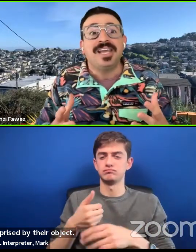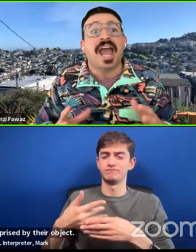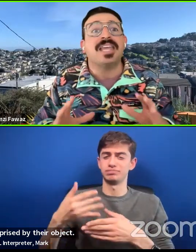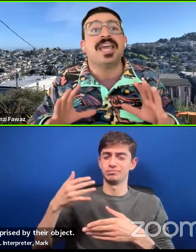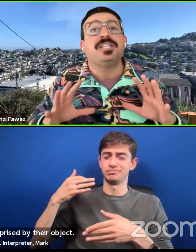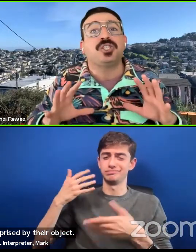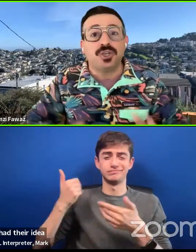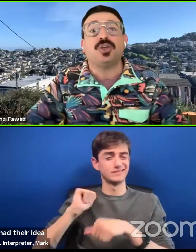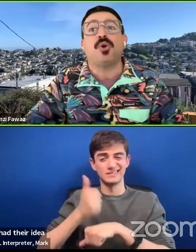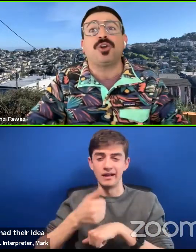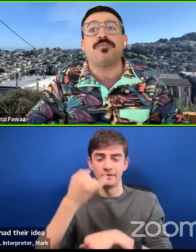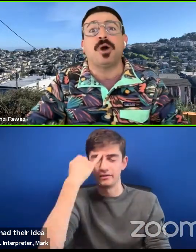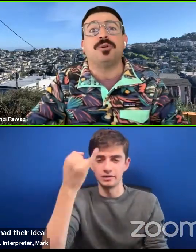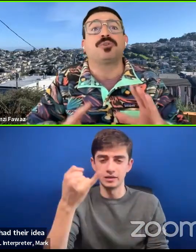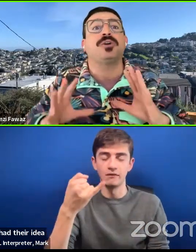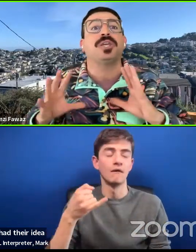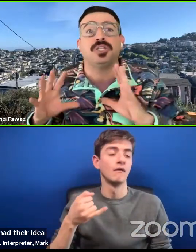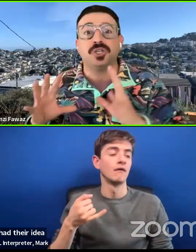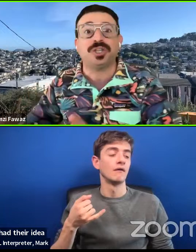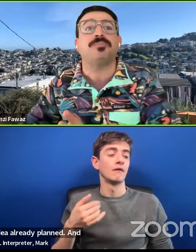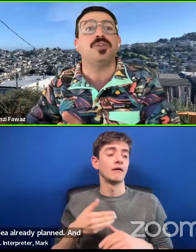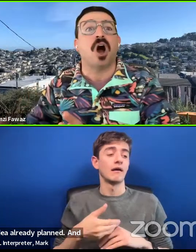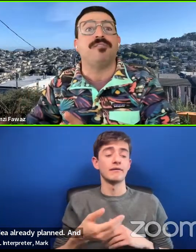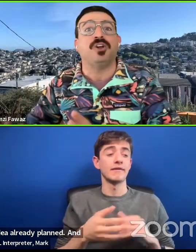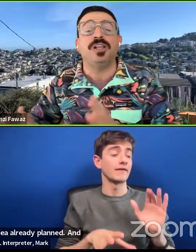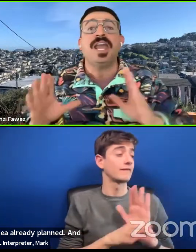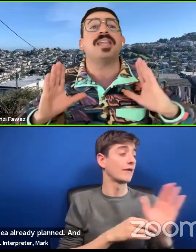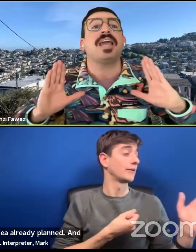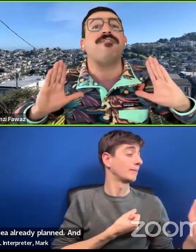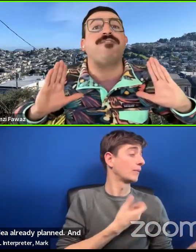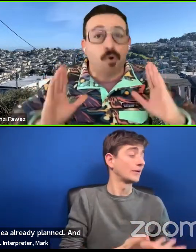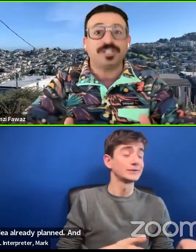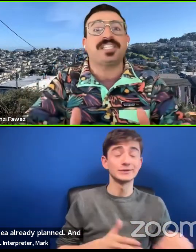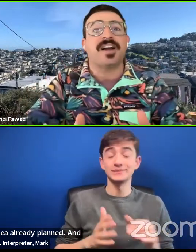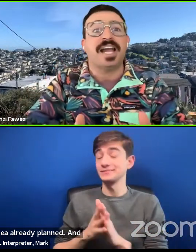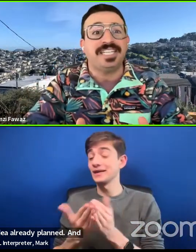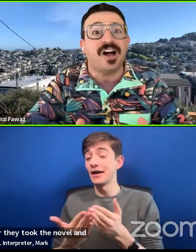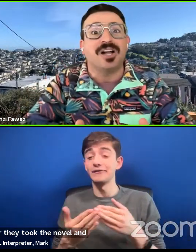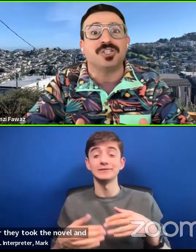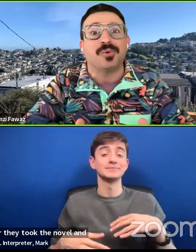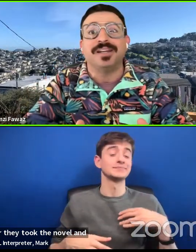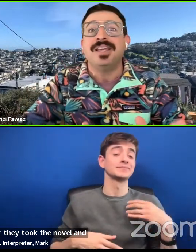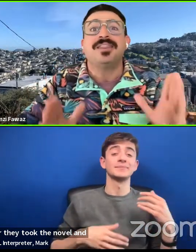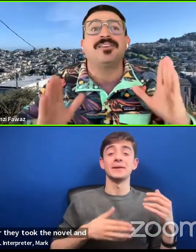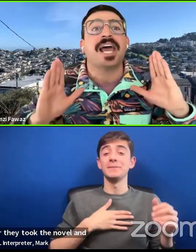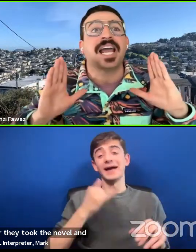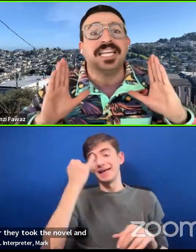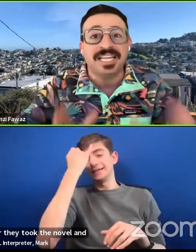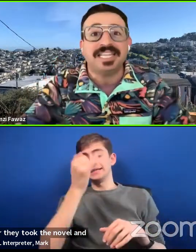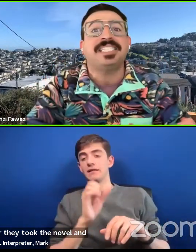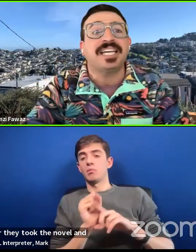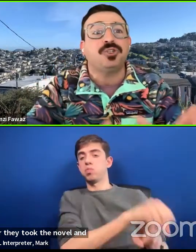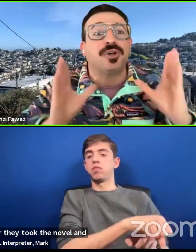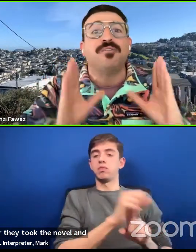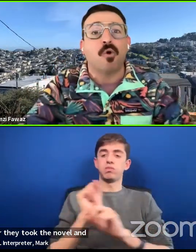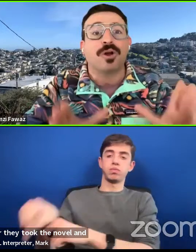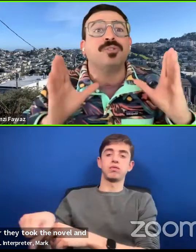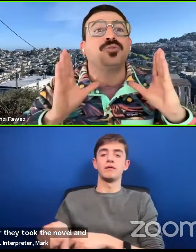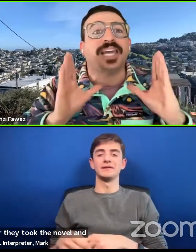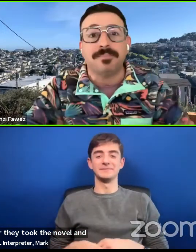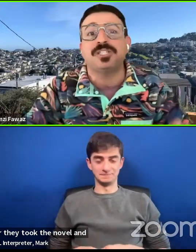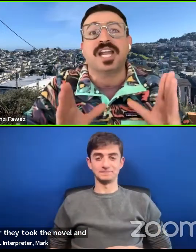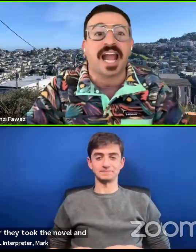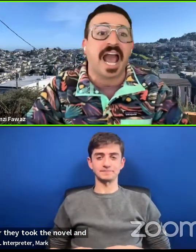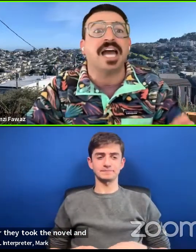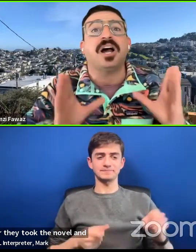planned, and they took the work of poetry, or they took the novel, and they forced their idea onto it. They're like, I needed this thing to